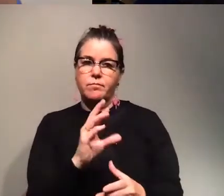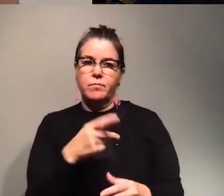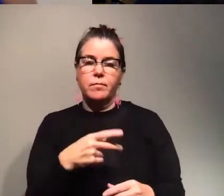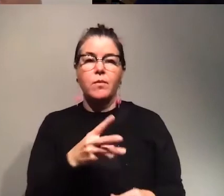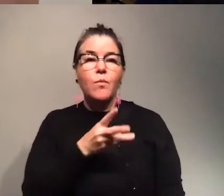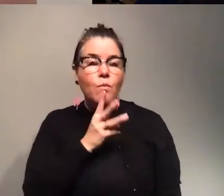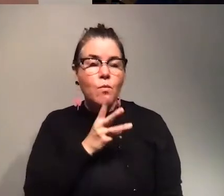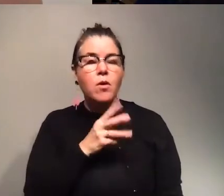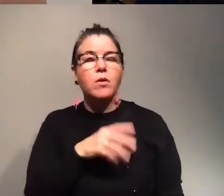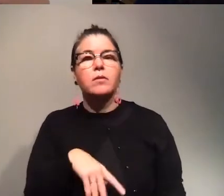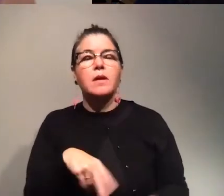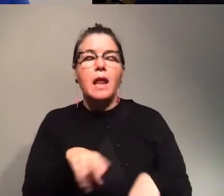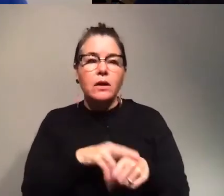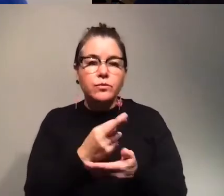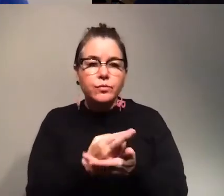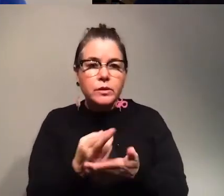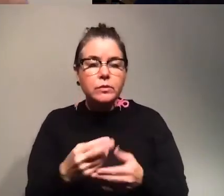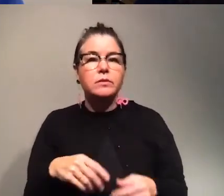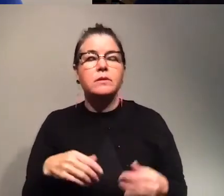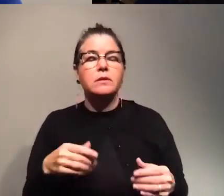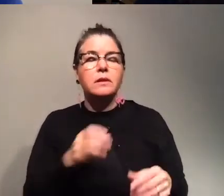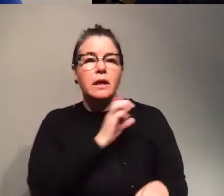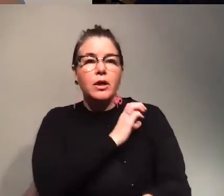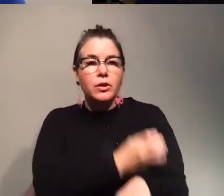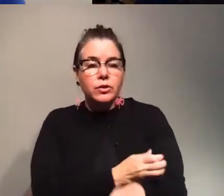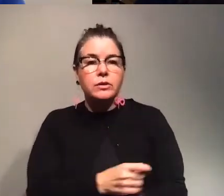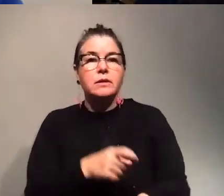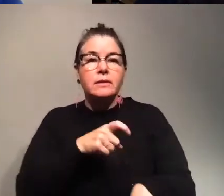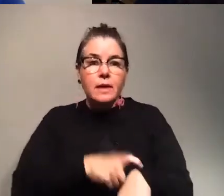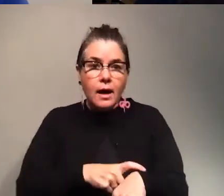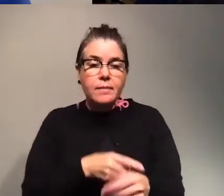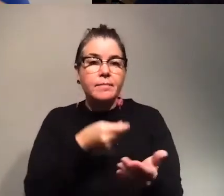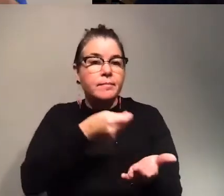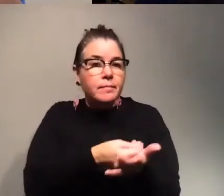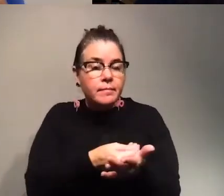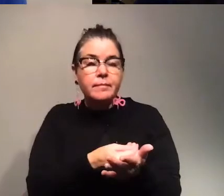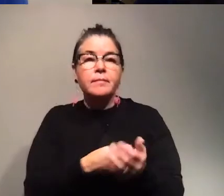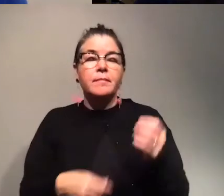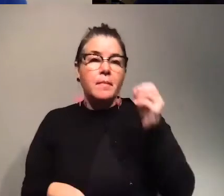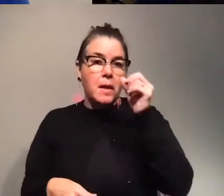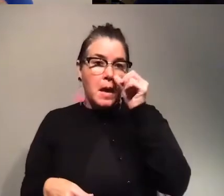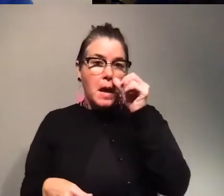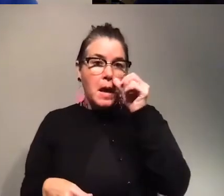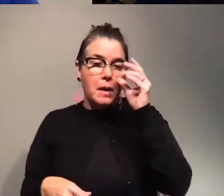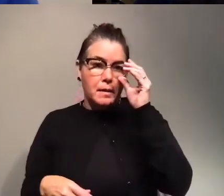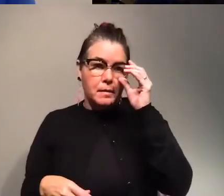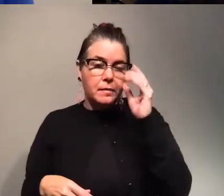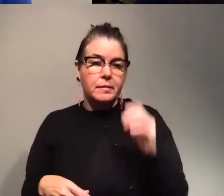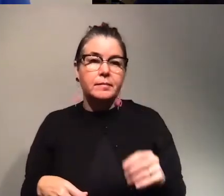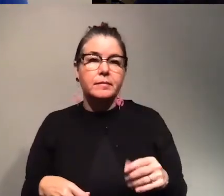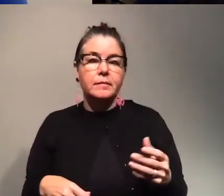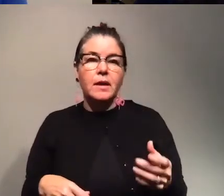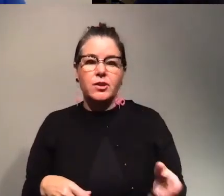natural resources energy time money and just like throw it away